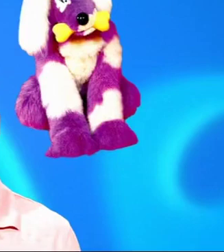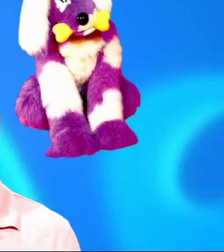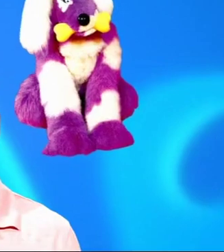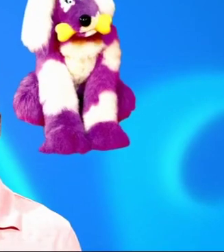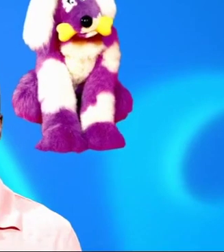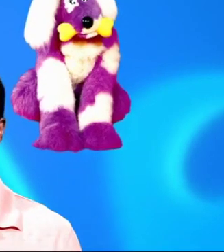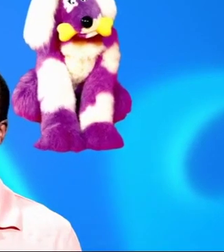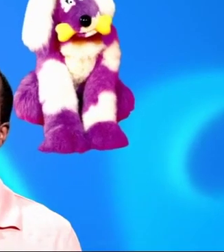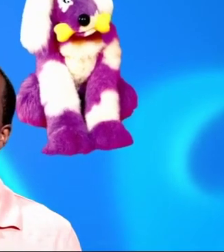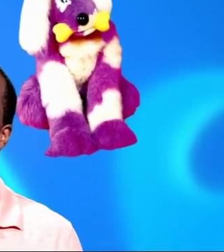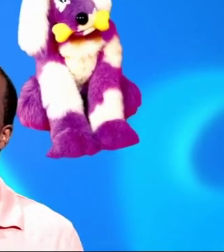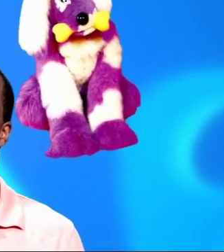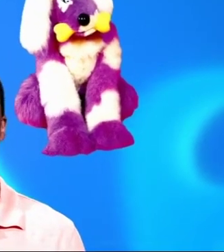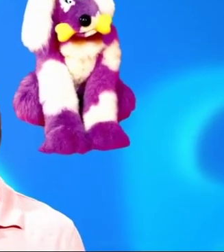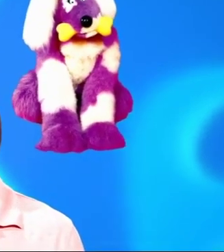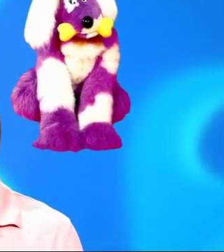Yellow fur.